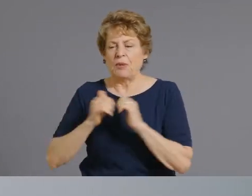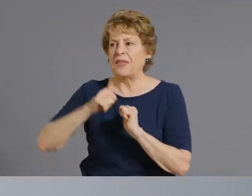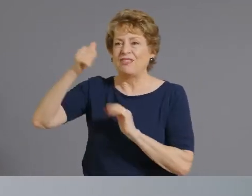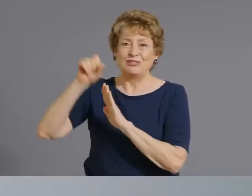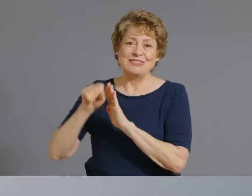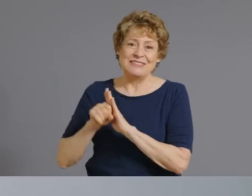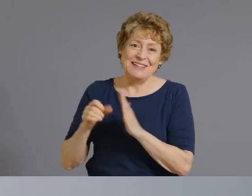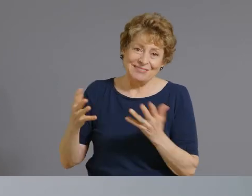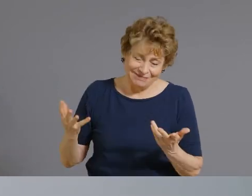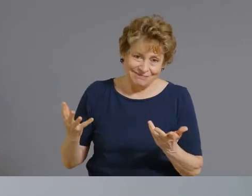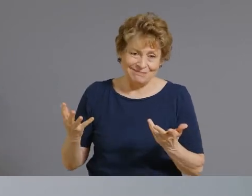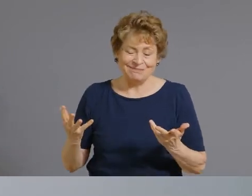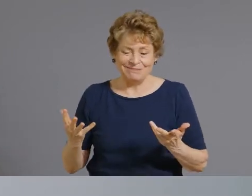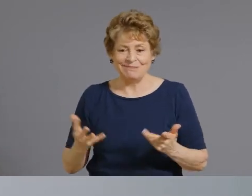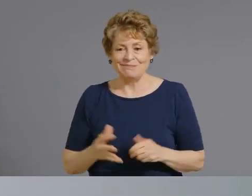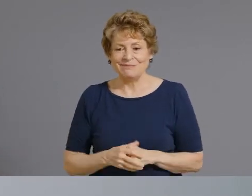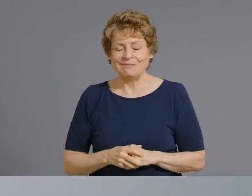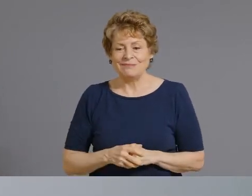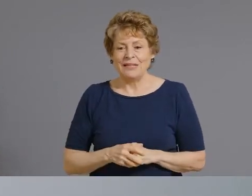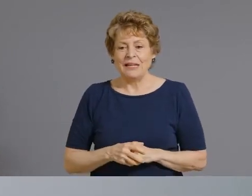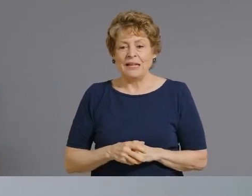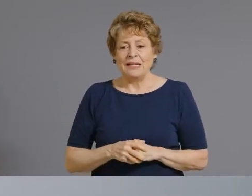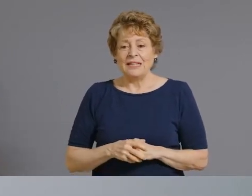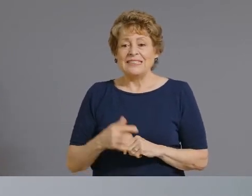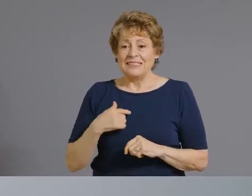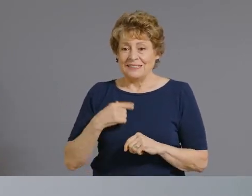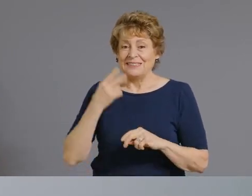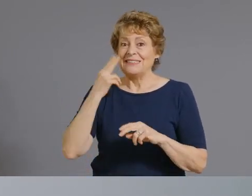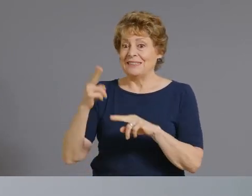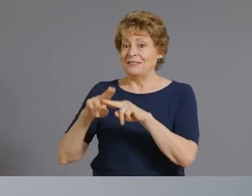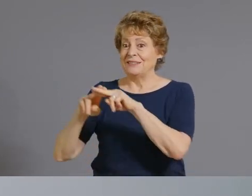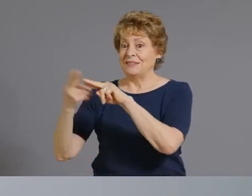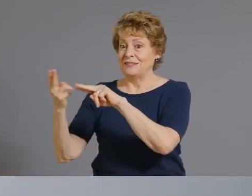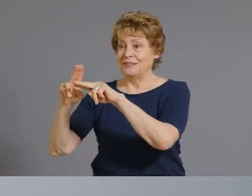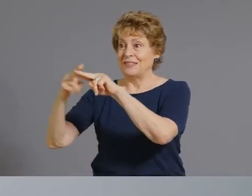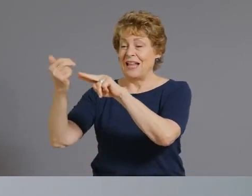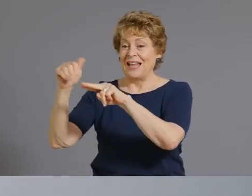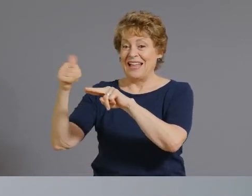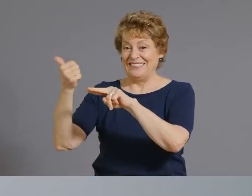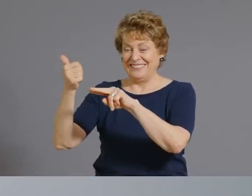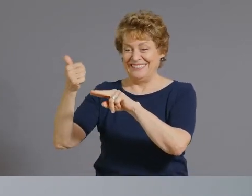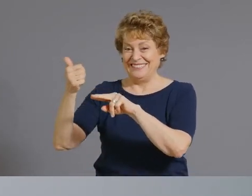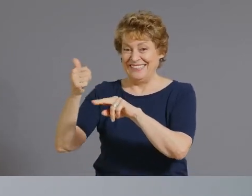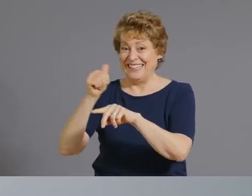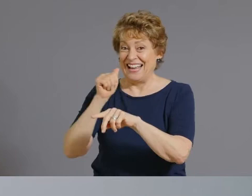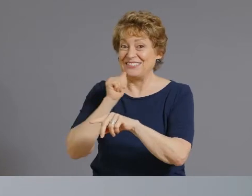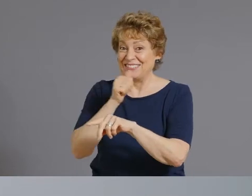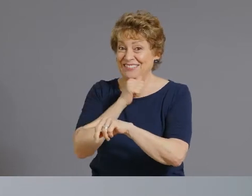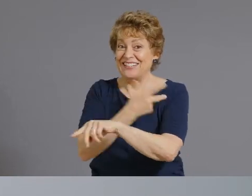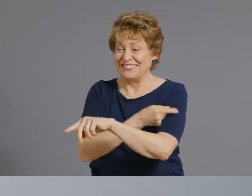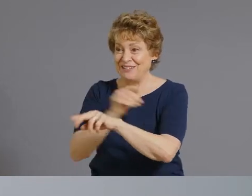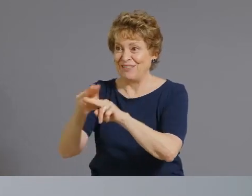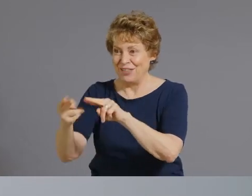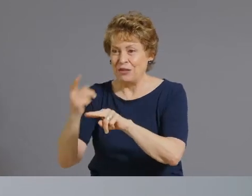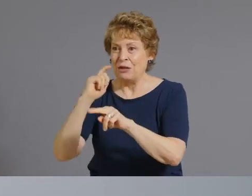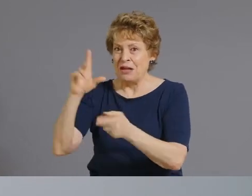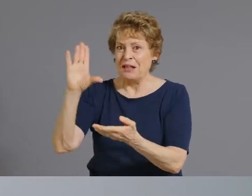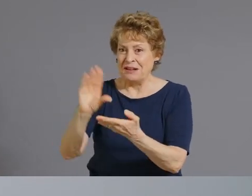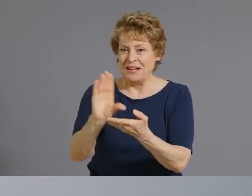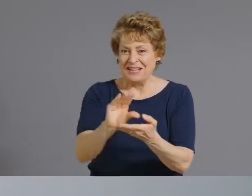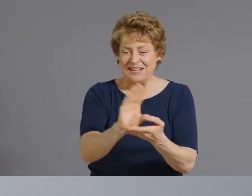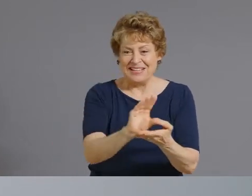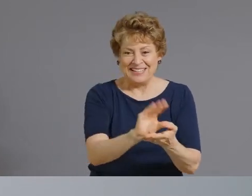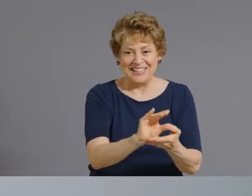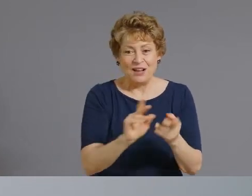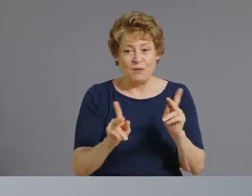arizona um so that may play a role in it i think you know a lot of arizonans are are independent they want to they want to